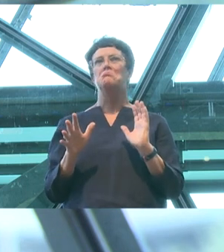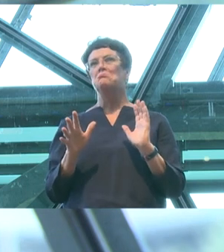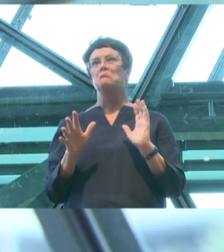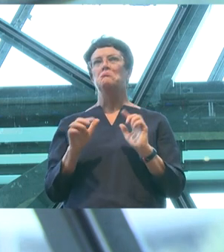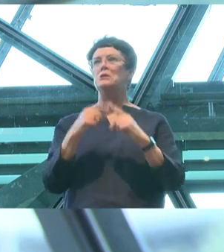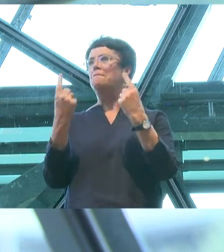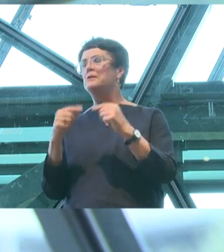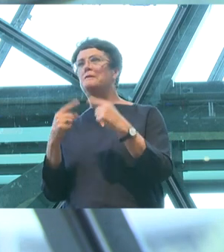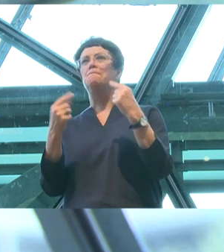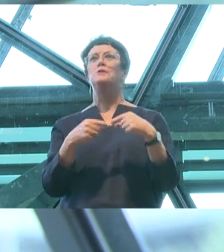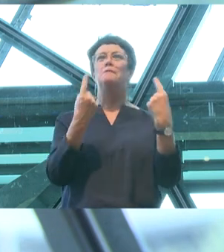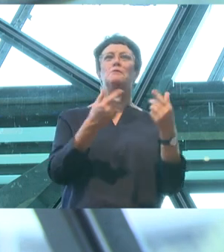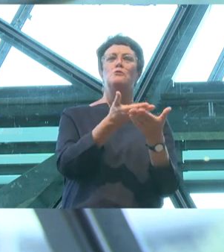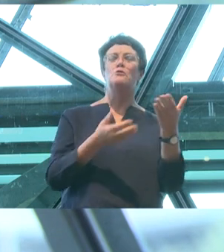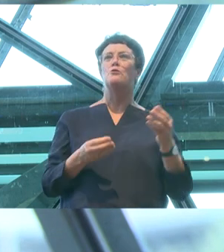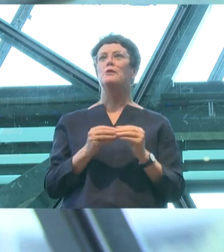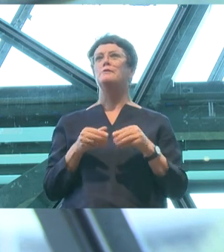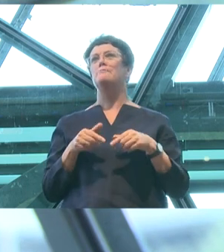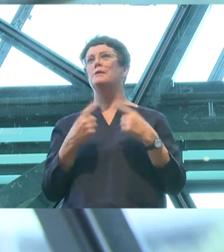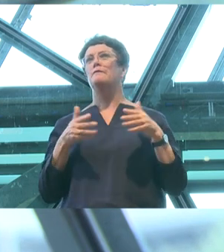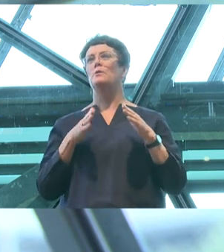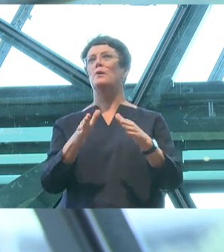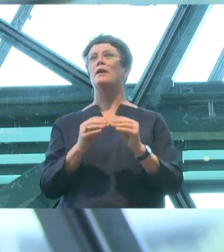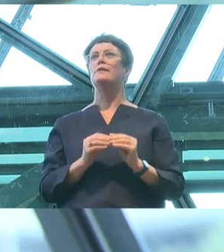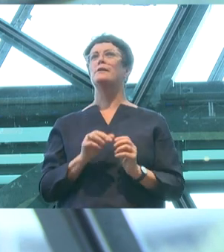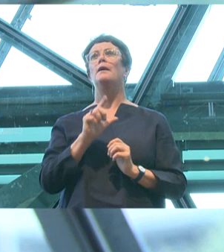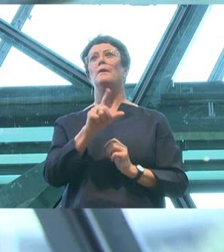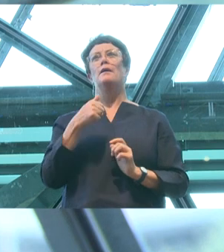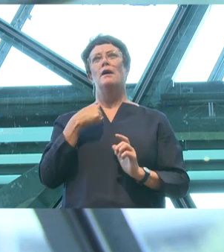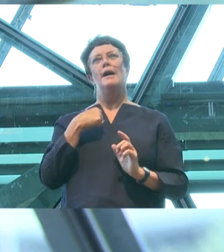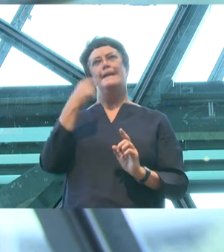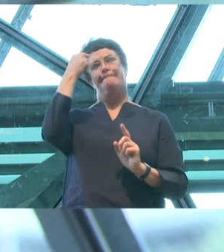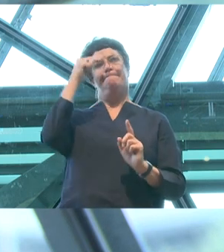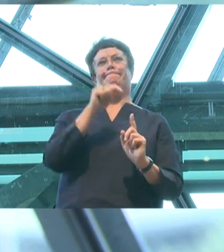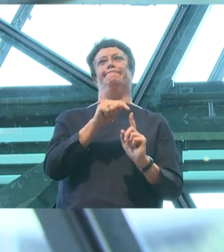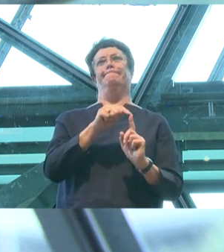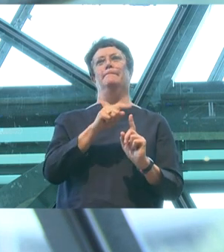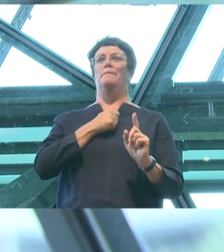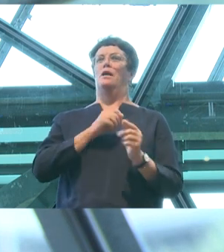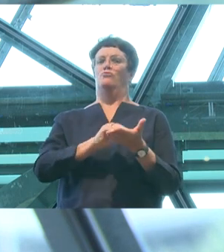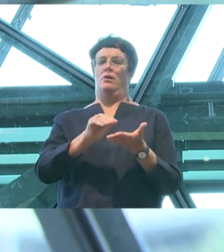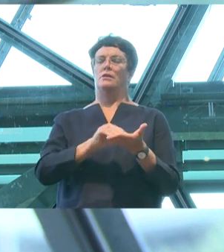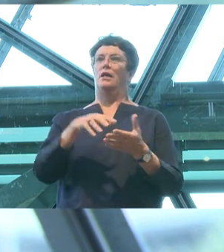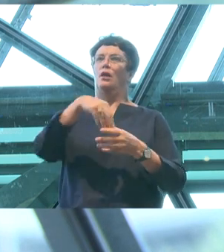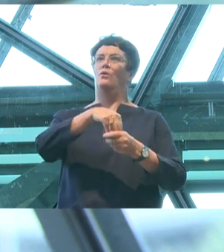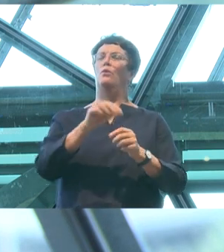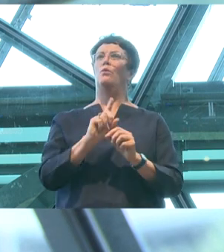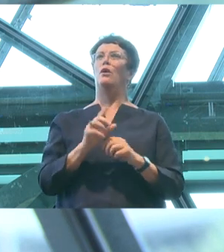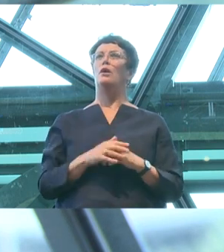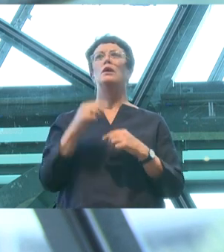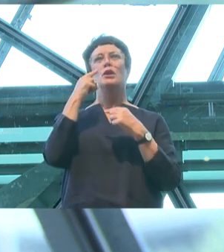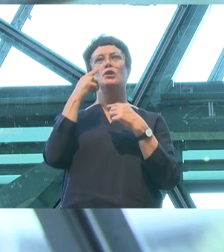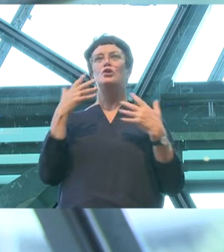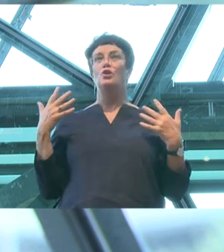term I like to use sometimes, but one of the constant recurring preoccupations that I have in my writing is to showcase and